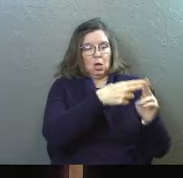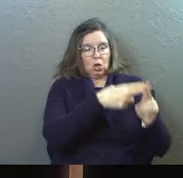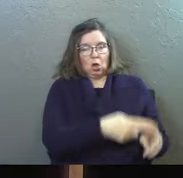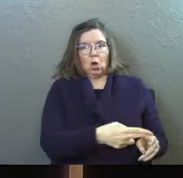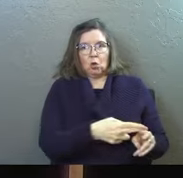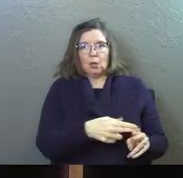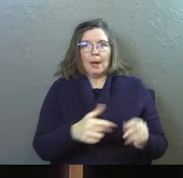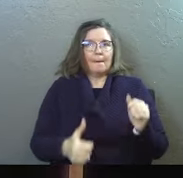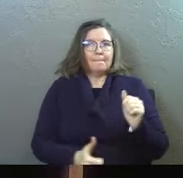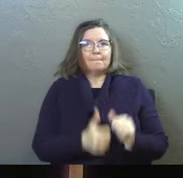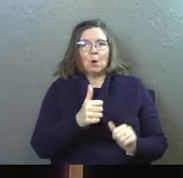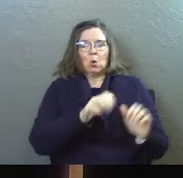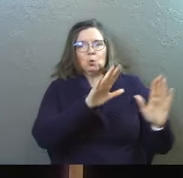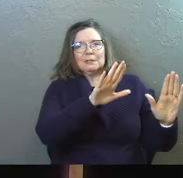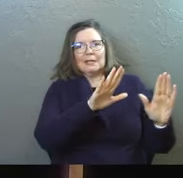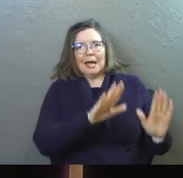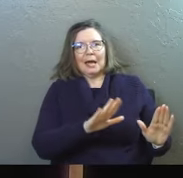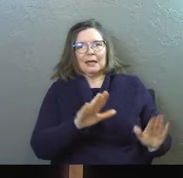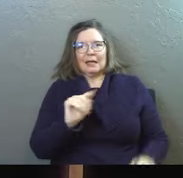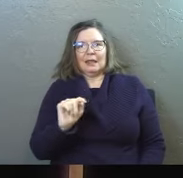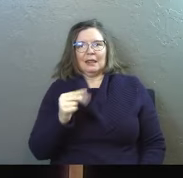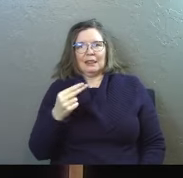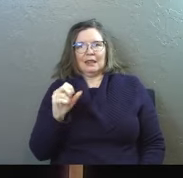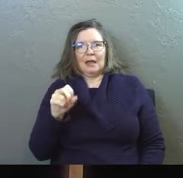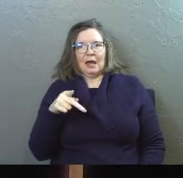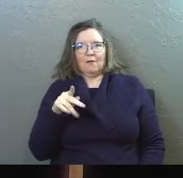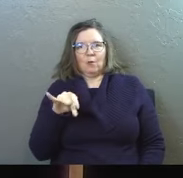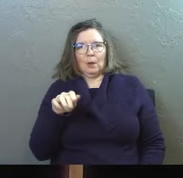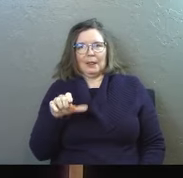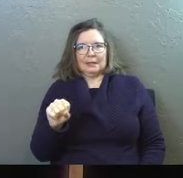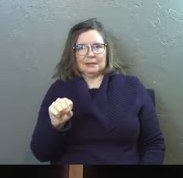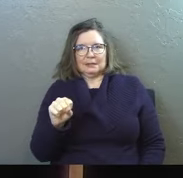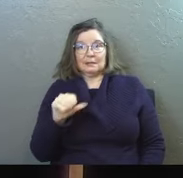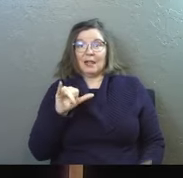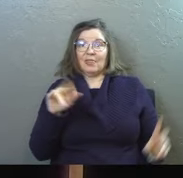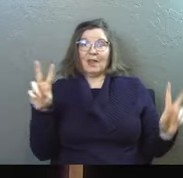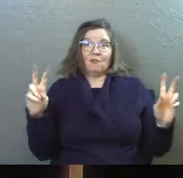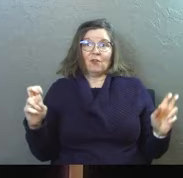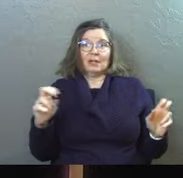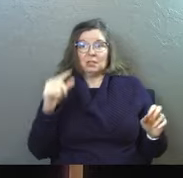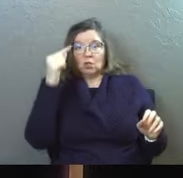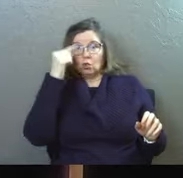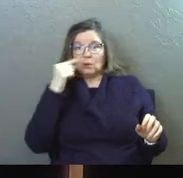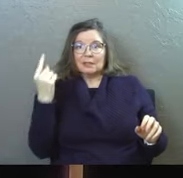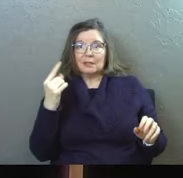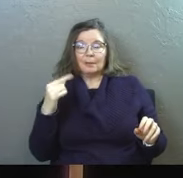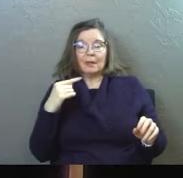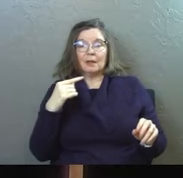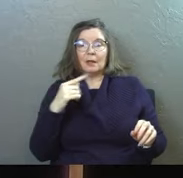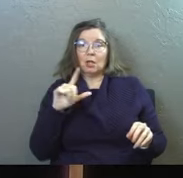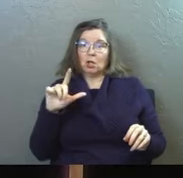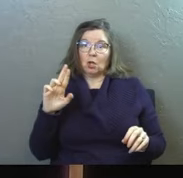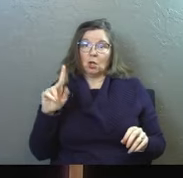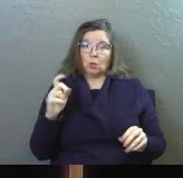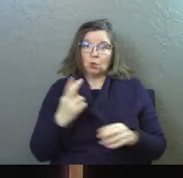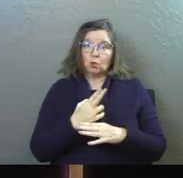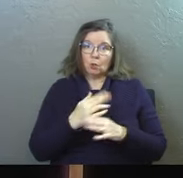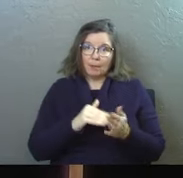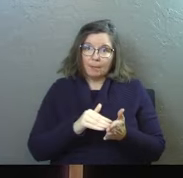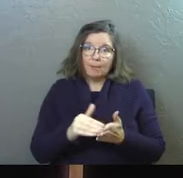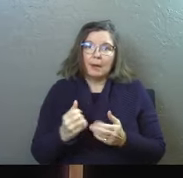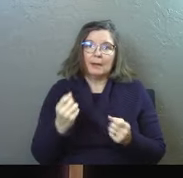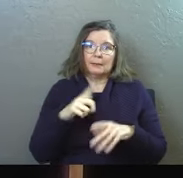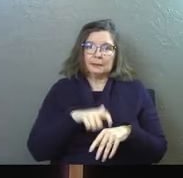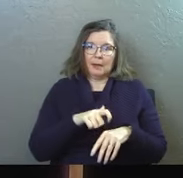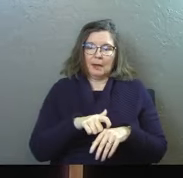calls him most excellent Theophilus. And that phrase in the Greek is something that Luke uses multiple